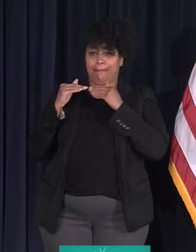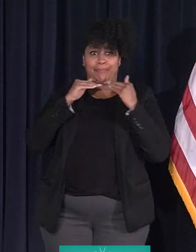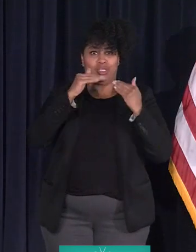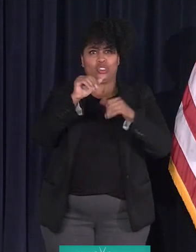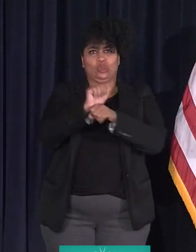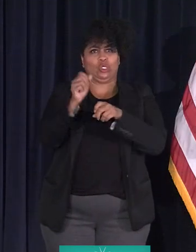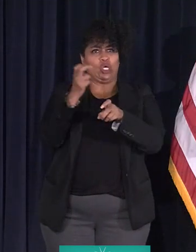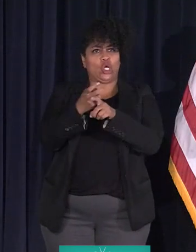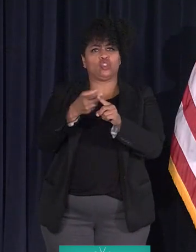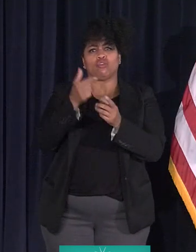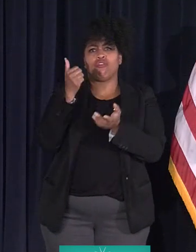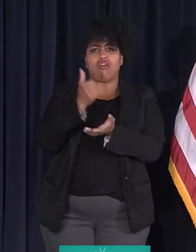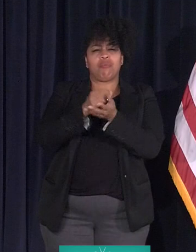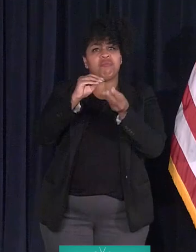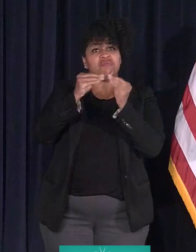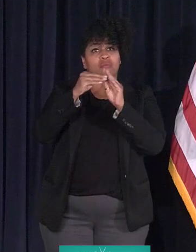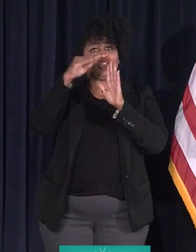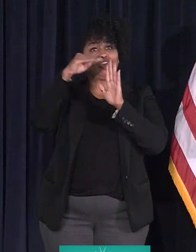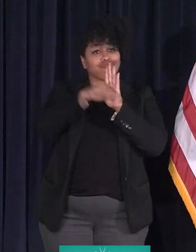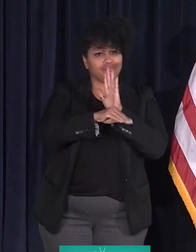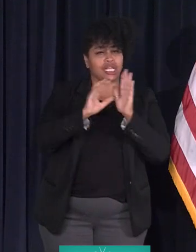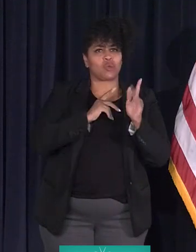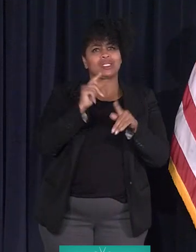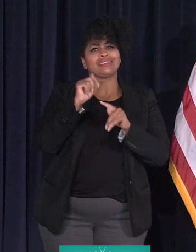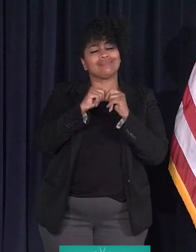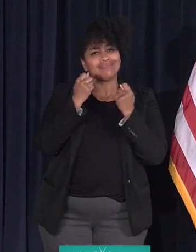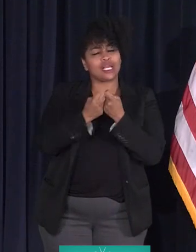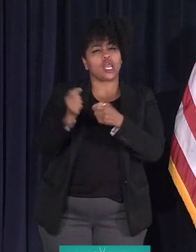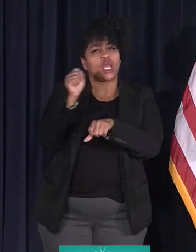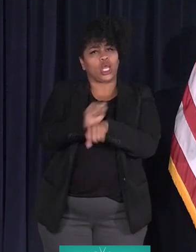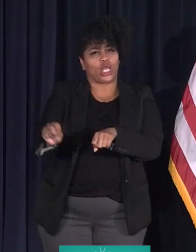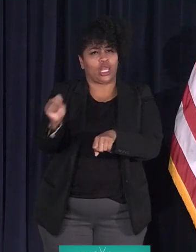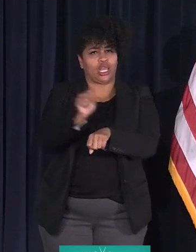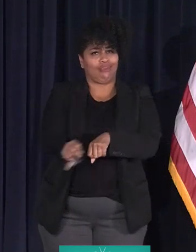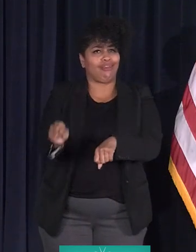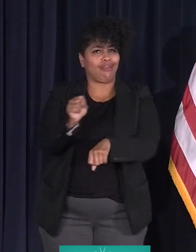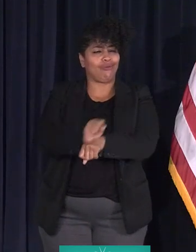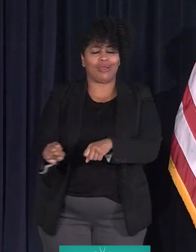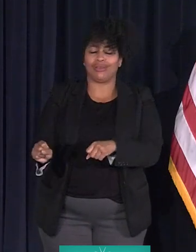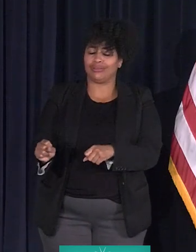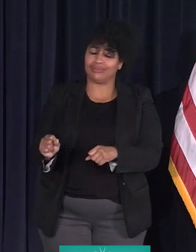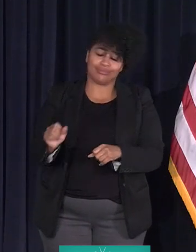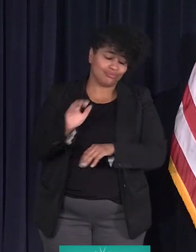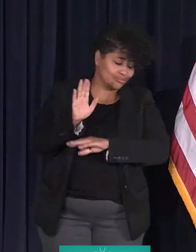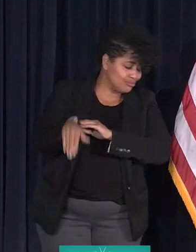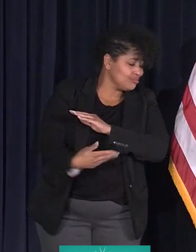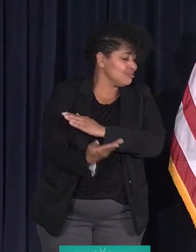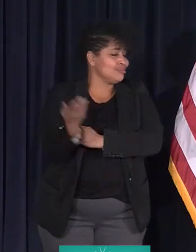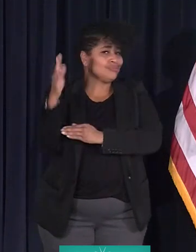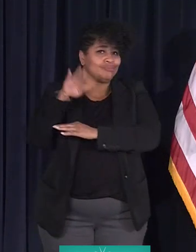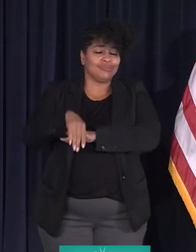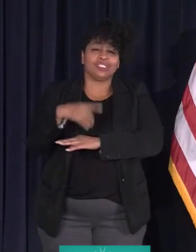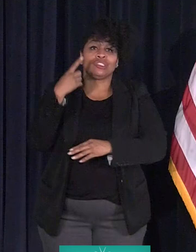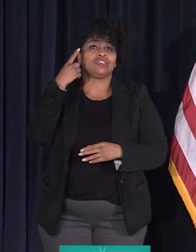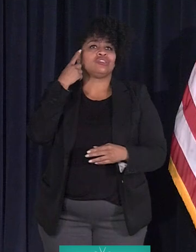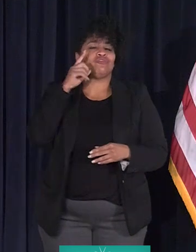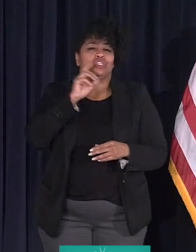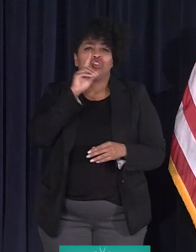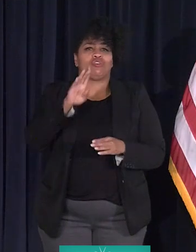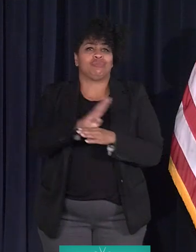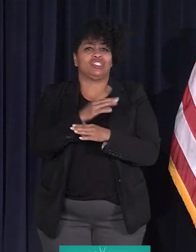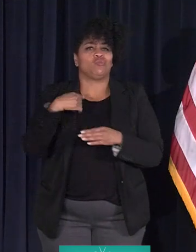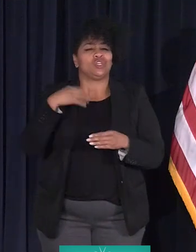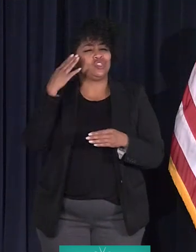working to lower our numbers, our team was working nonstop for Detroit businesses. We knew that we were tackling two crises at once,